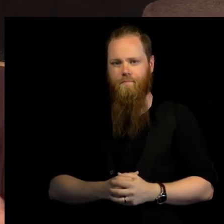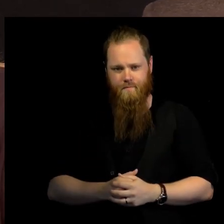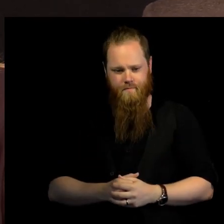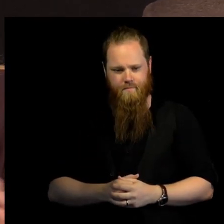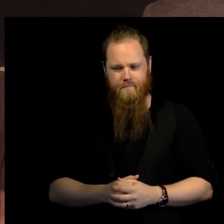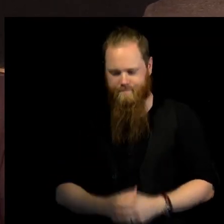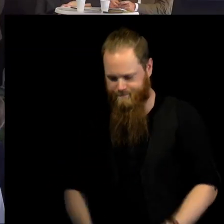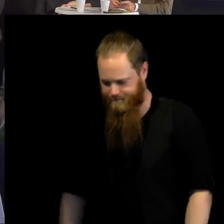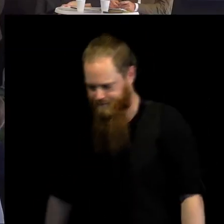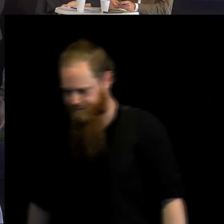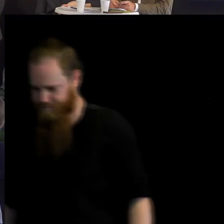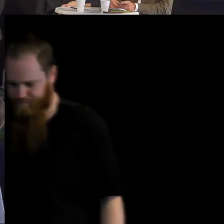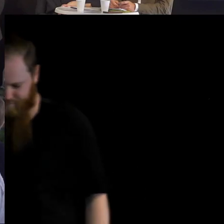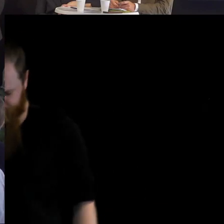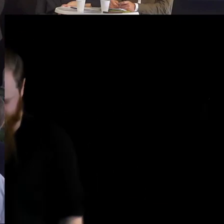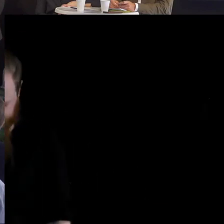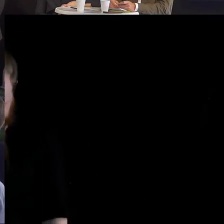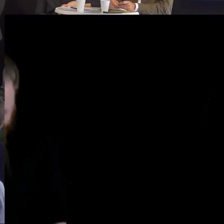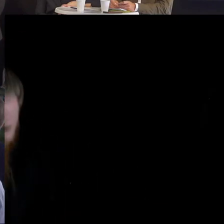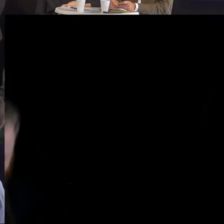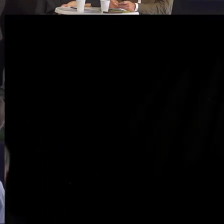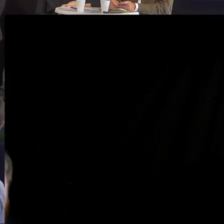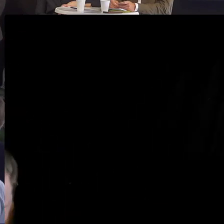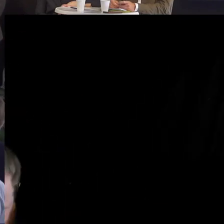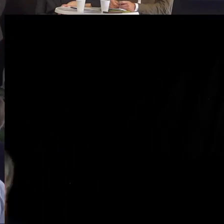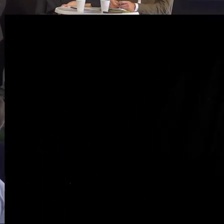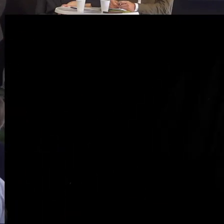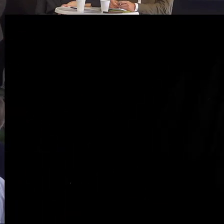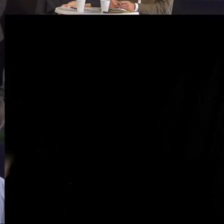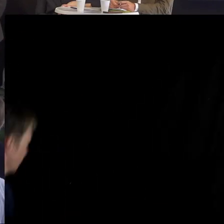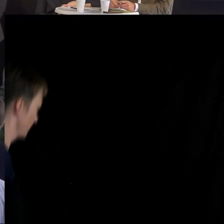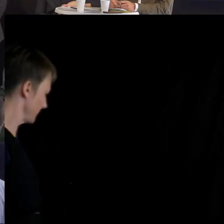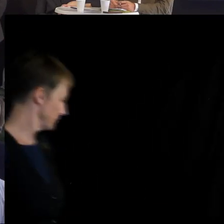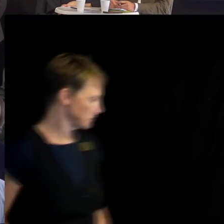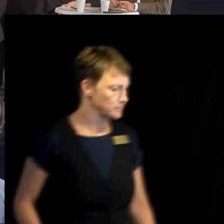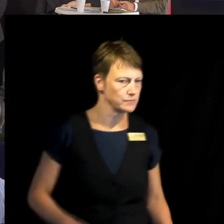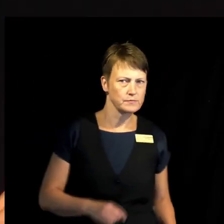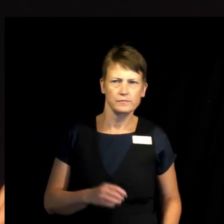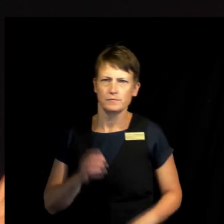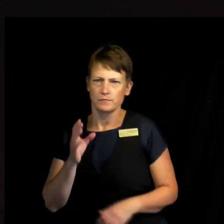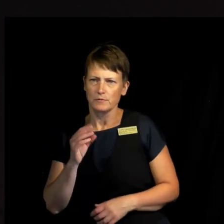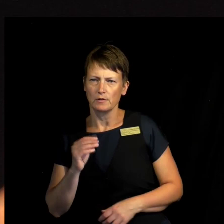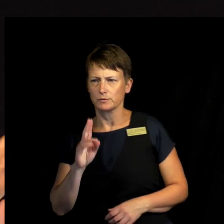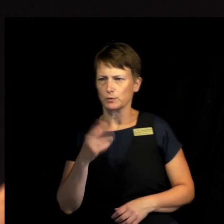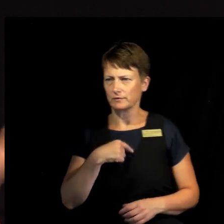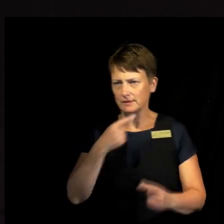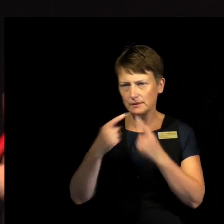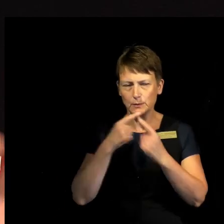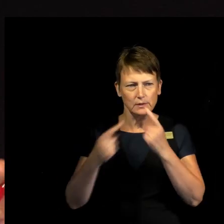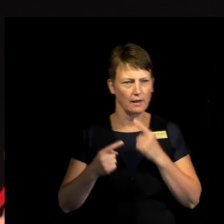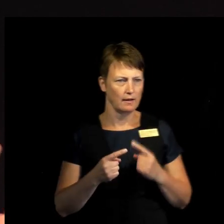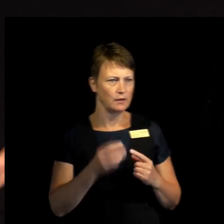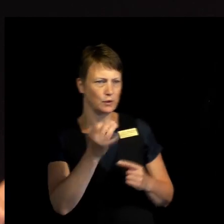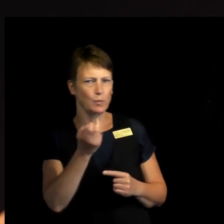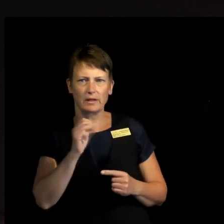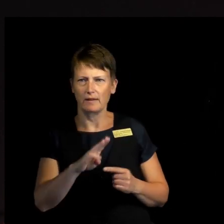operations. Interesting. So in this broader discussion of the triple nexus between humanitarian peace and